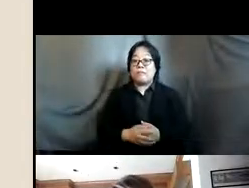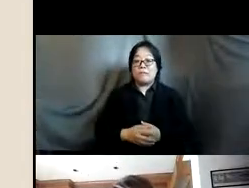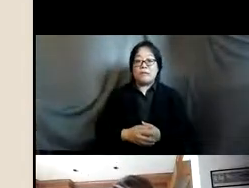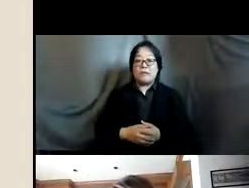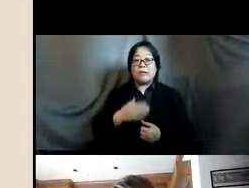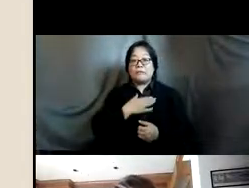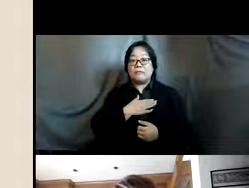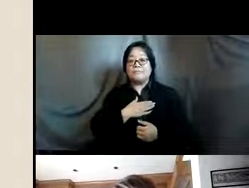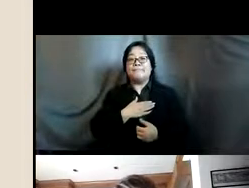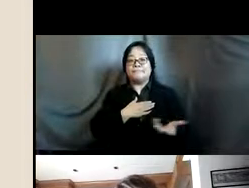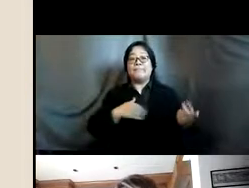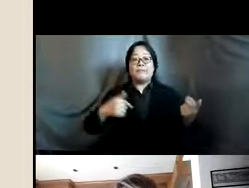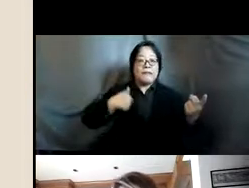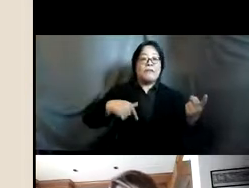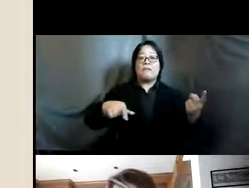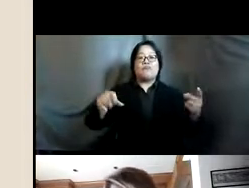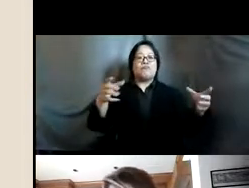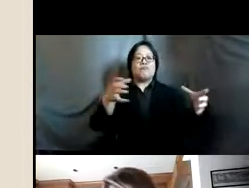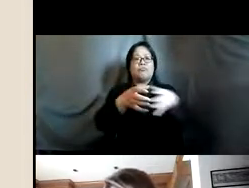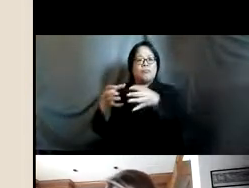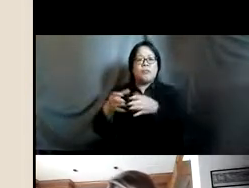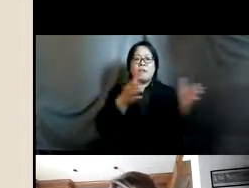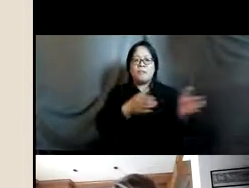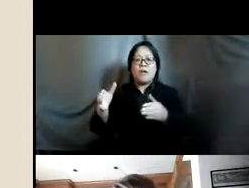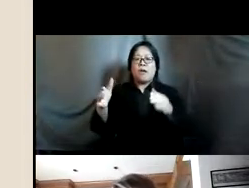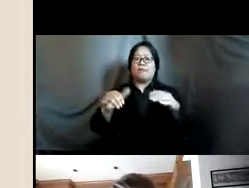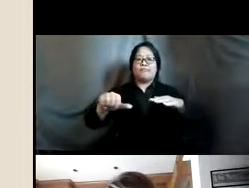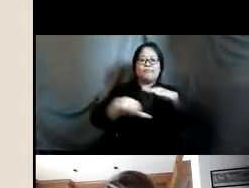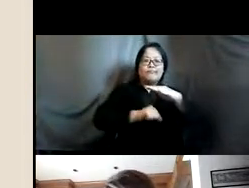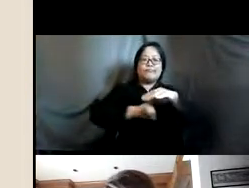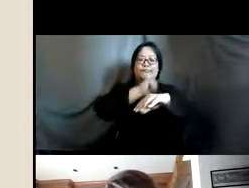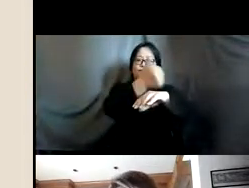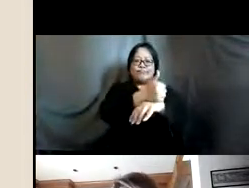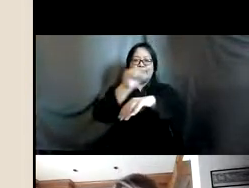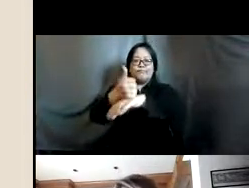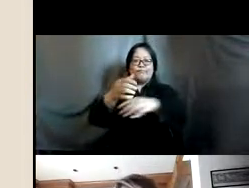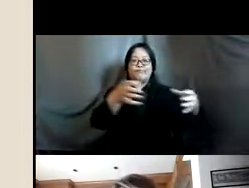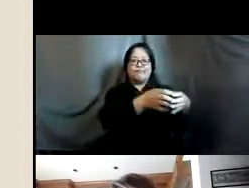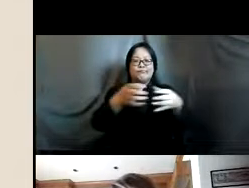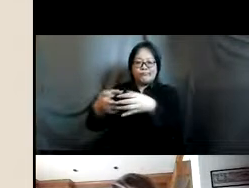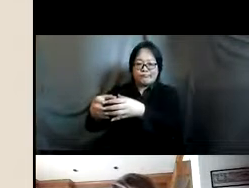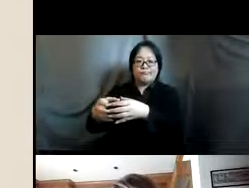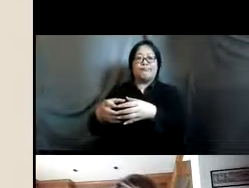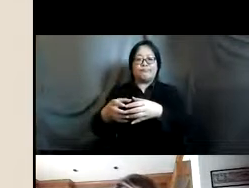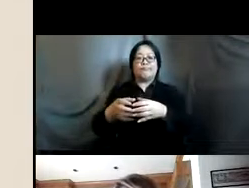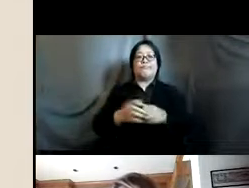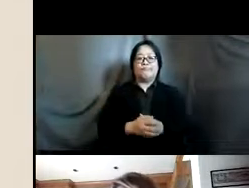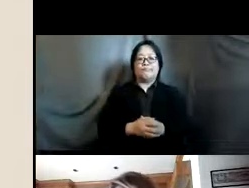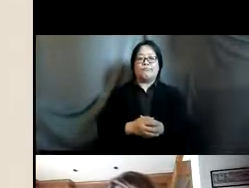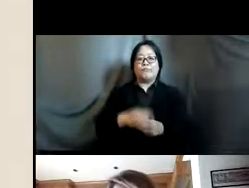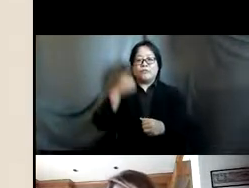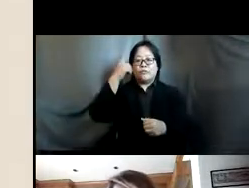the international plan for the federation the foundation for our study or investigator commission for indigenous children